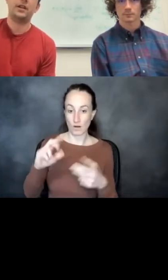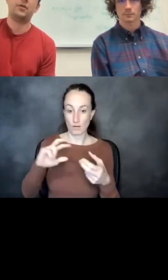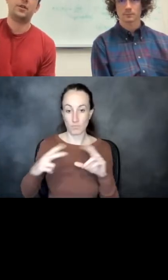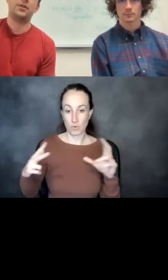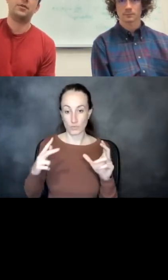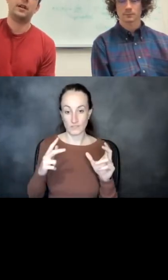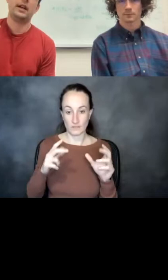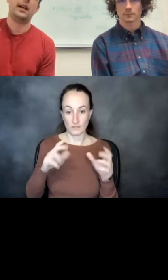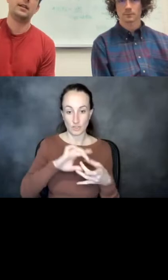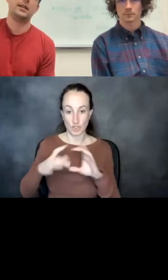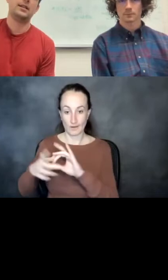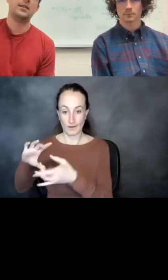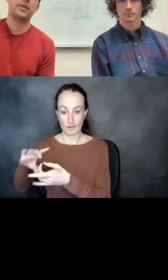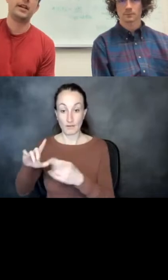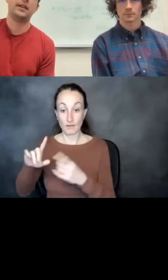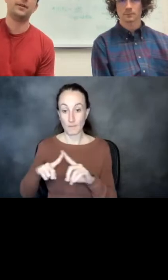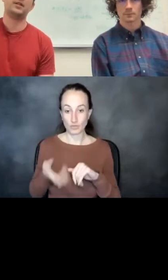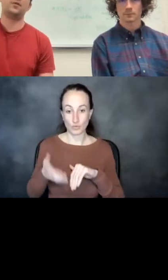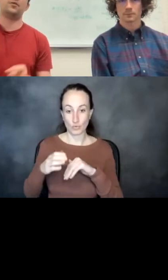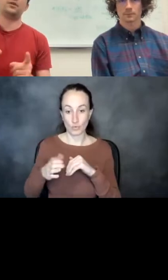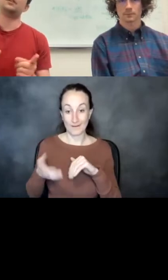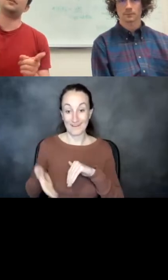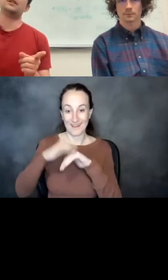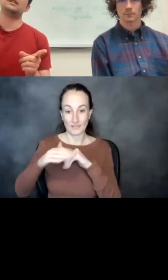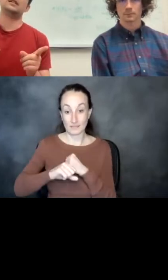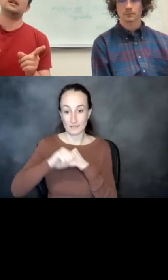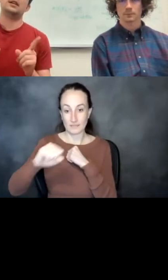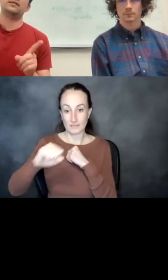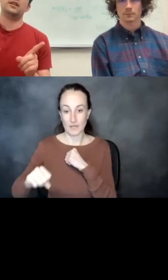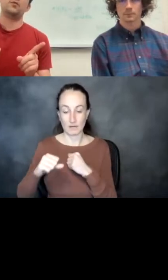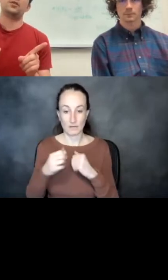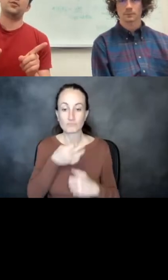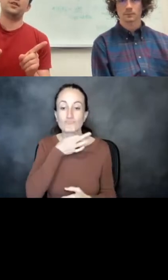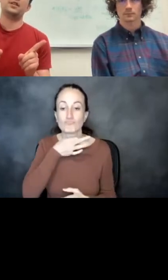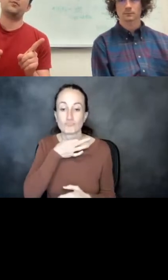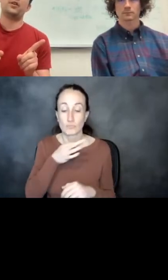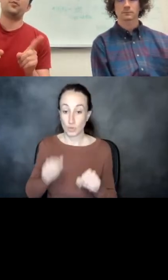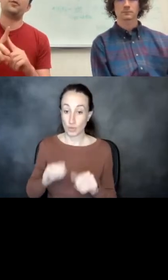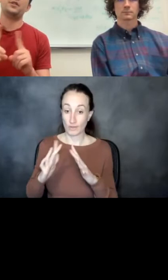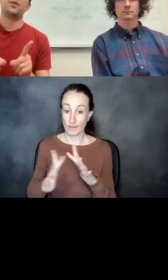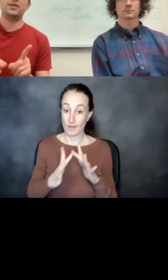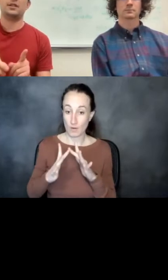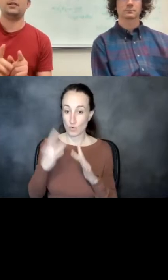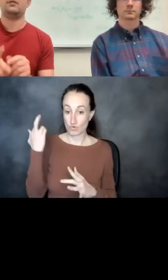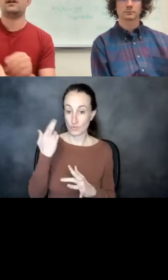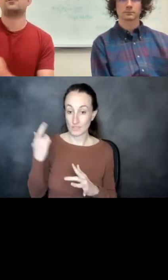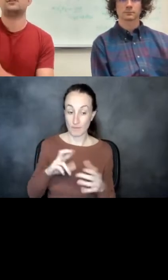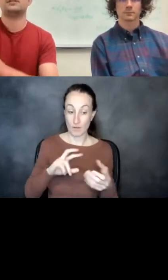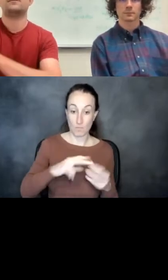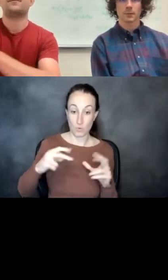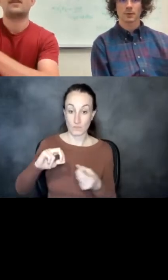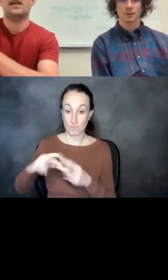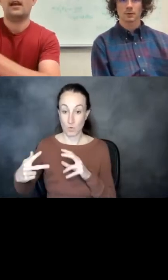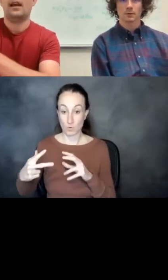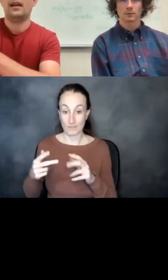But in order to enhance and extend a binding interface, we were really curious if the network could reason about protein-protein interactions.